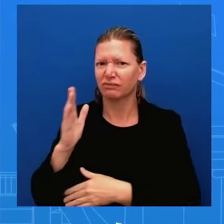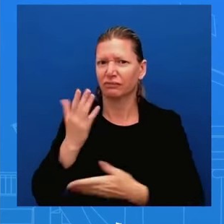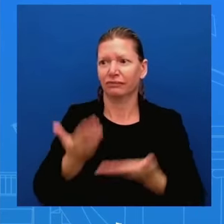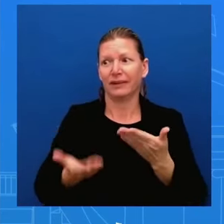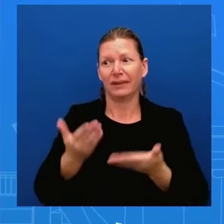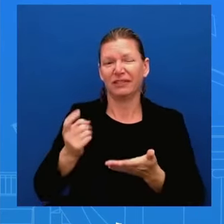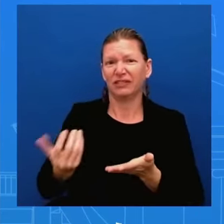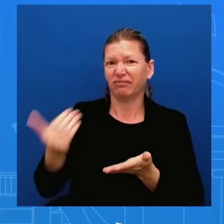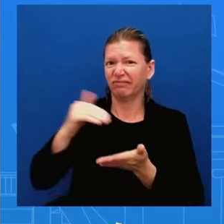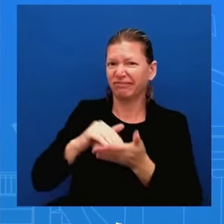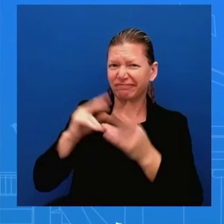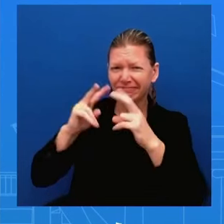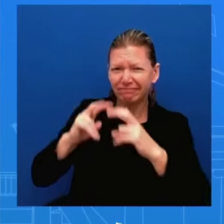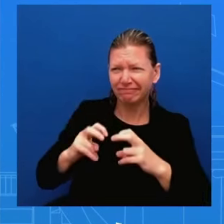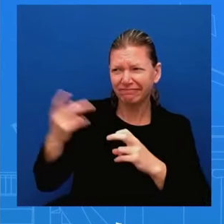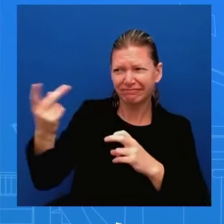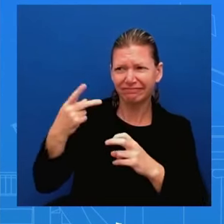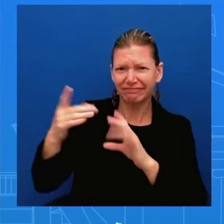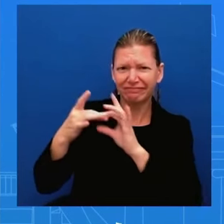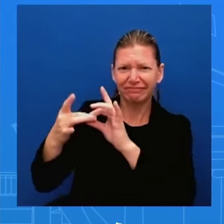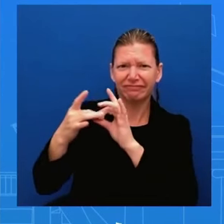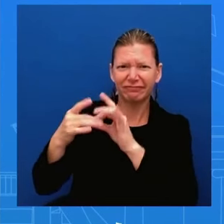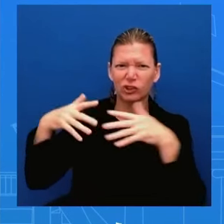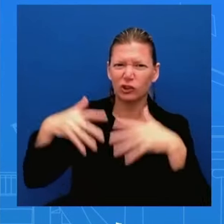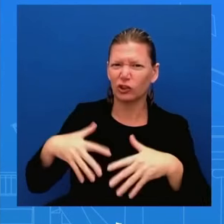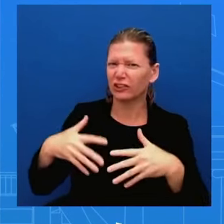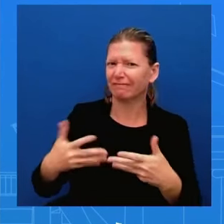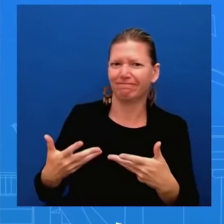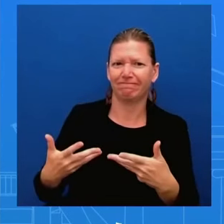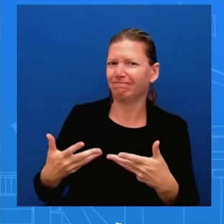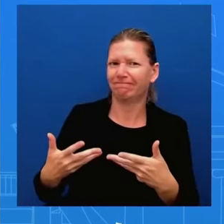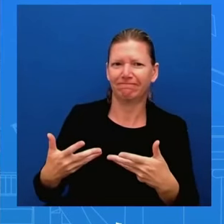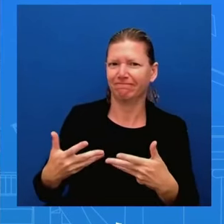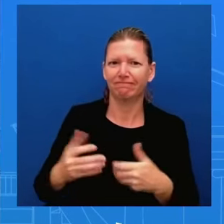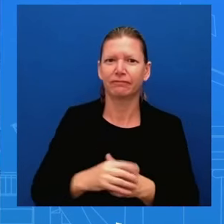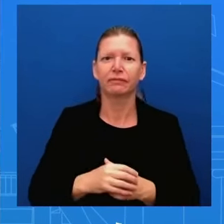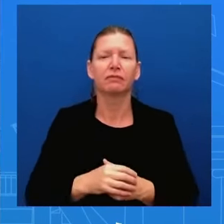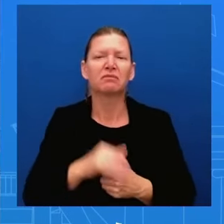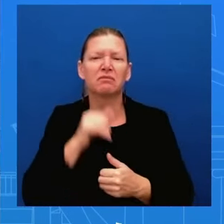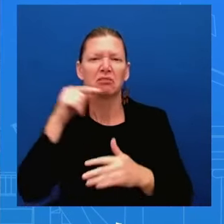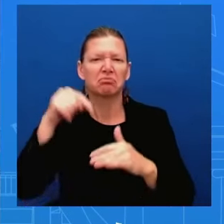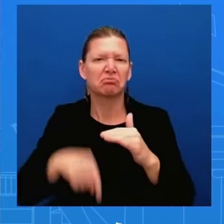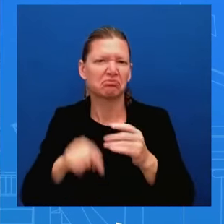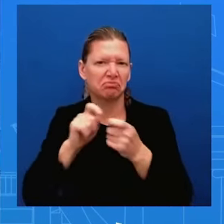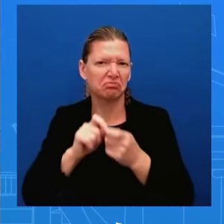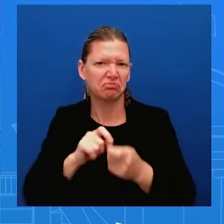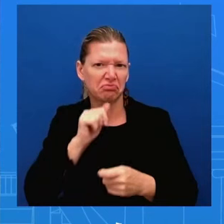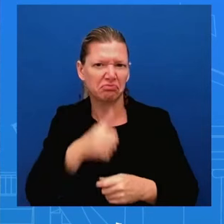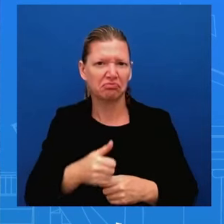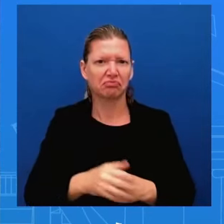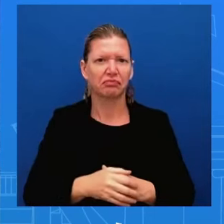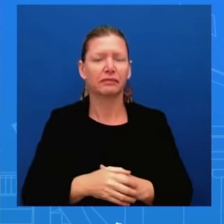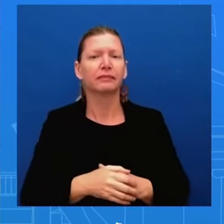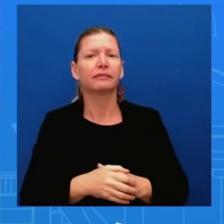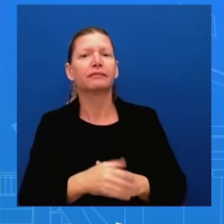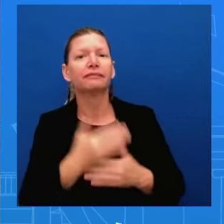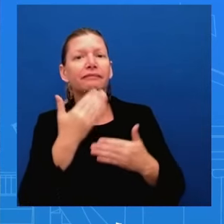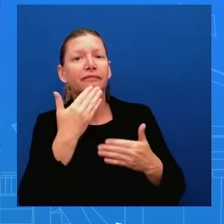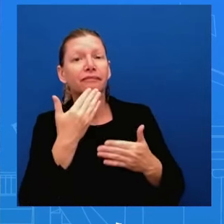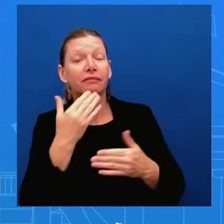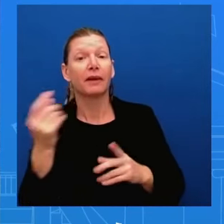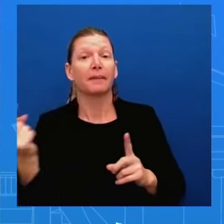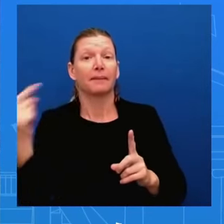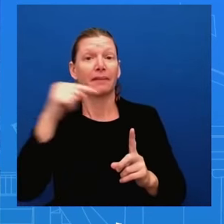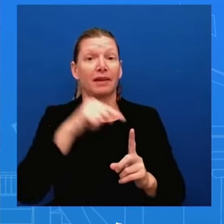kareen and just um back to rafa briefly um uh qatar has said that they think israel's military what israel is doing there at the moment